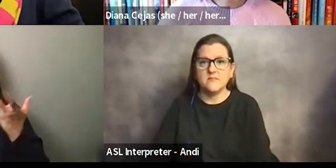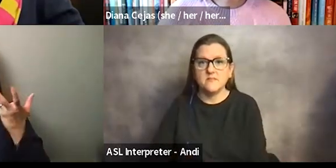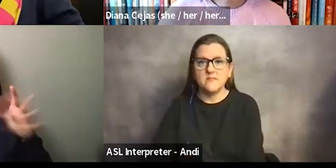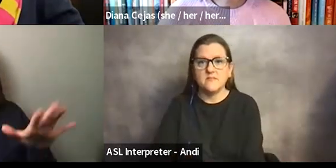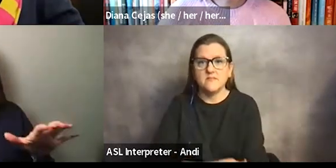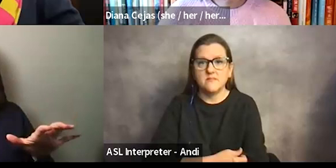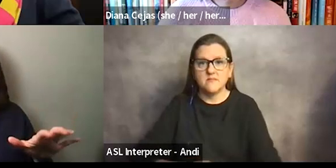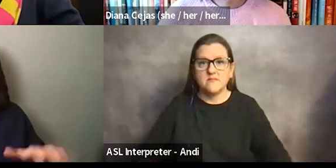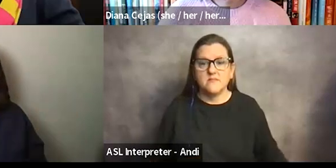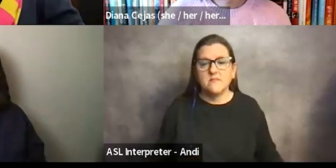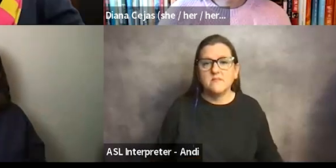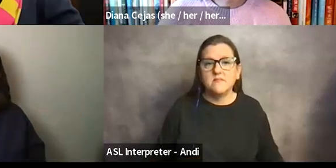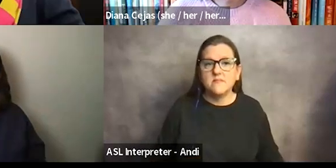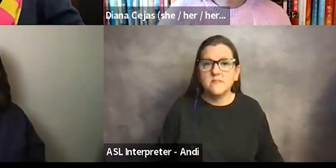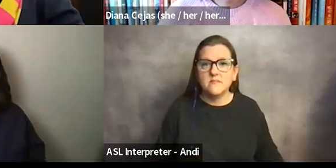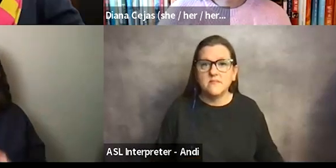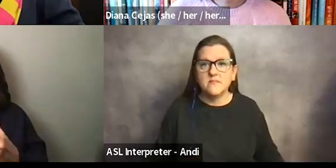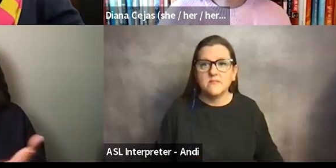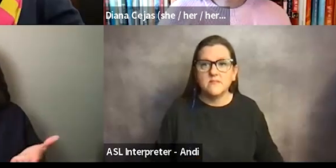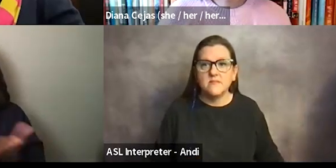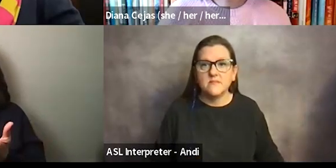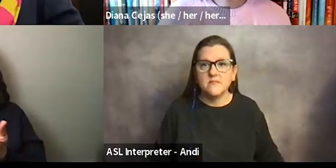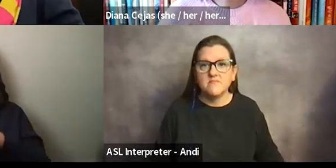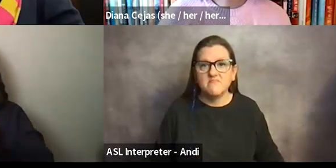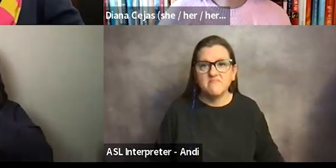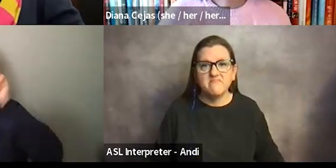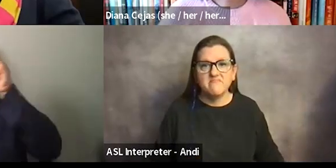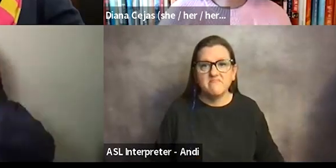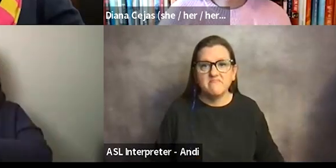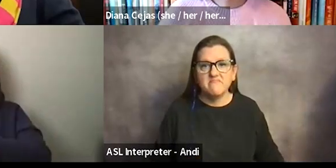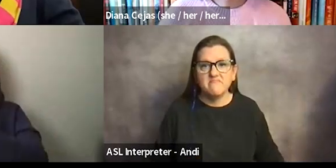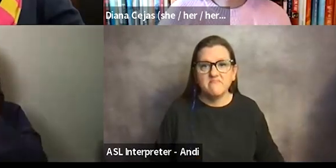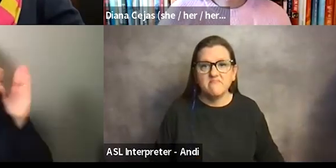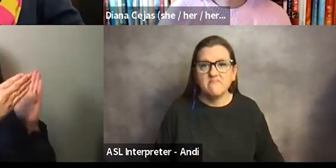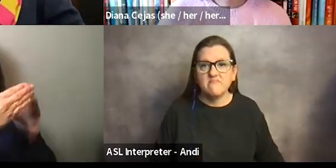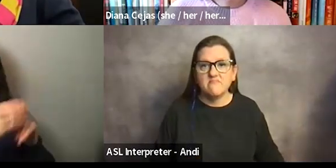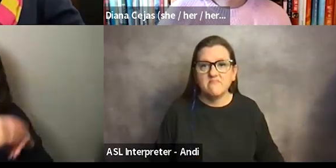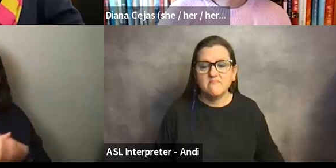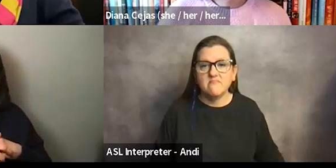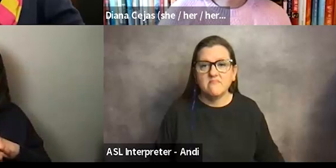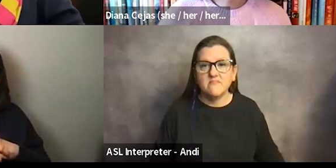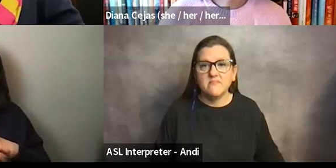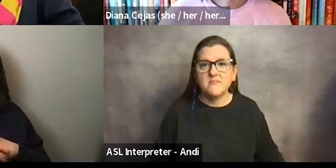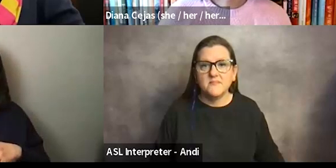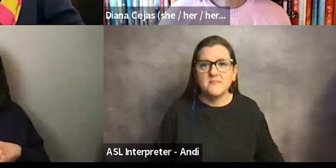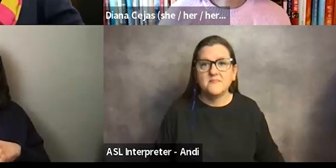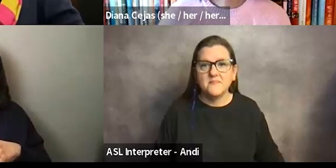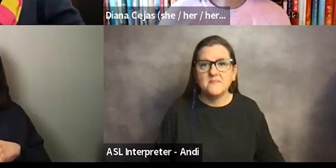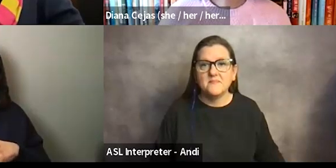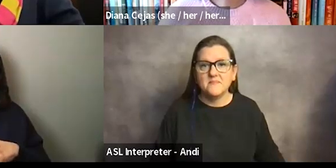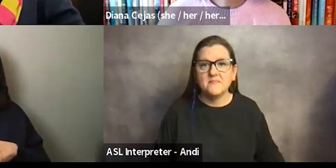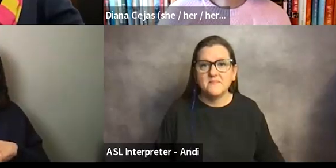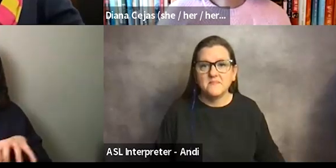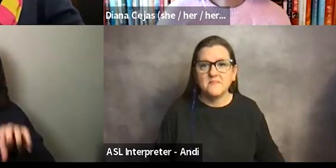nothing we even need to, to discuss moving forward with the, the interview process. And I think that just comes, comes with time and,